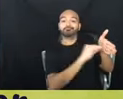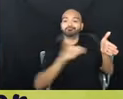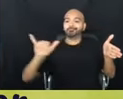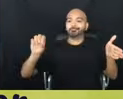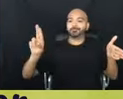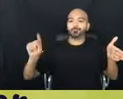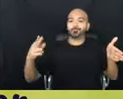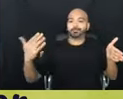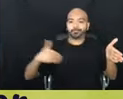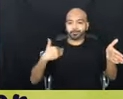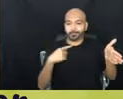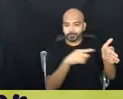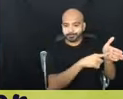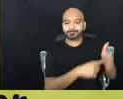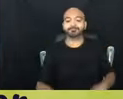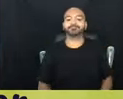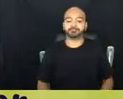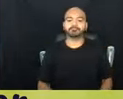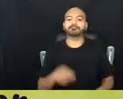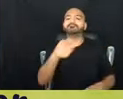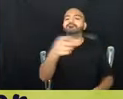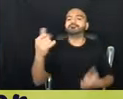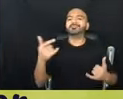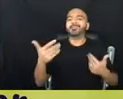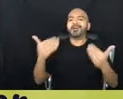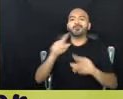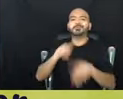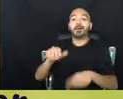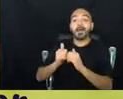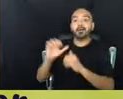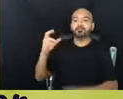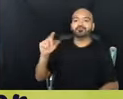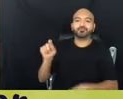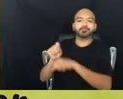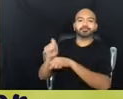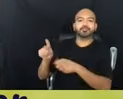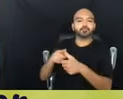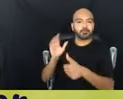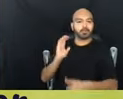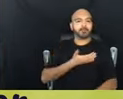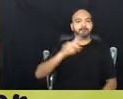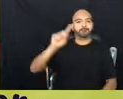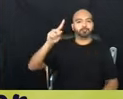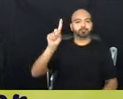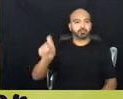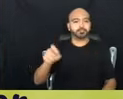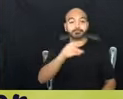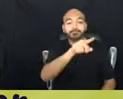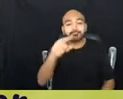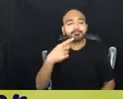with folks putting in the chat, your responses to the first question, which is